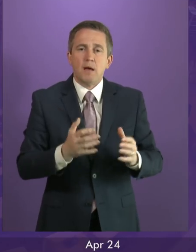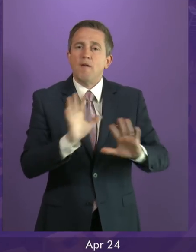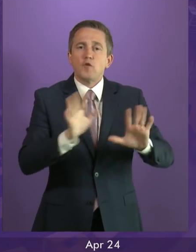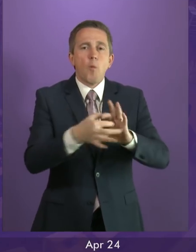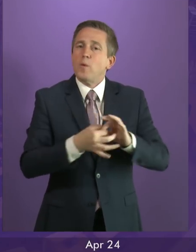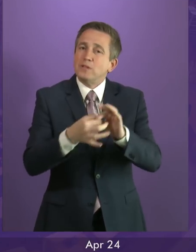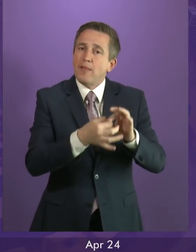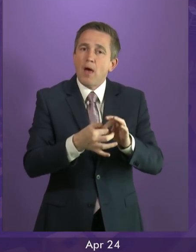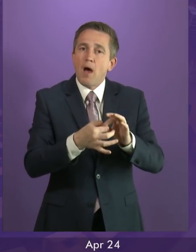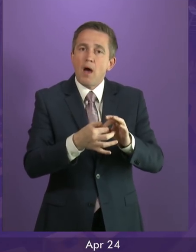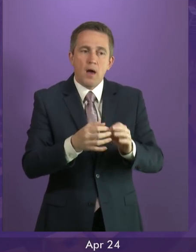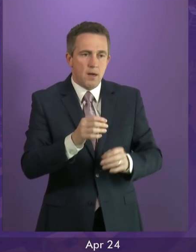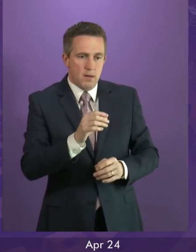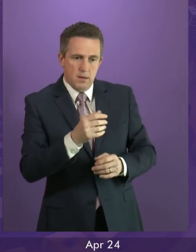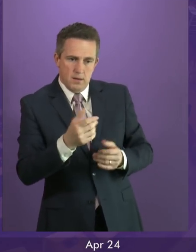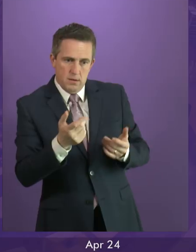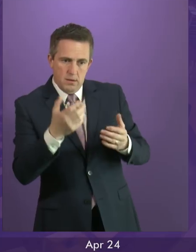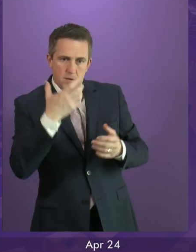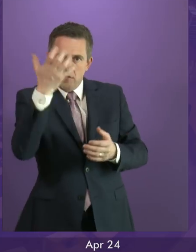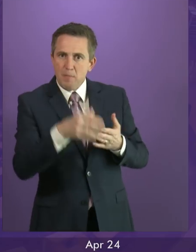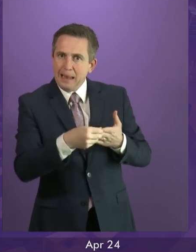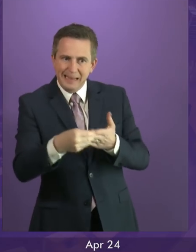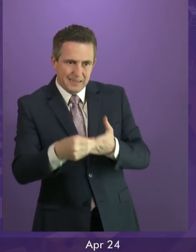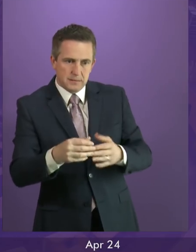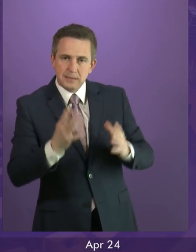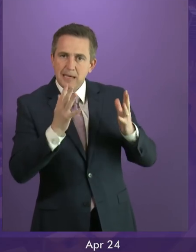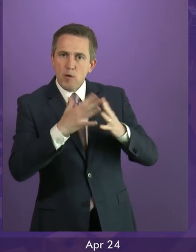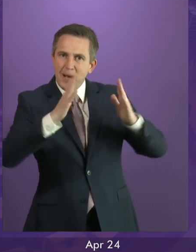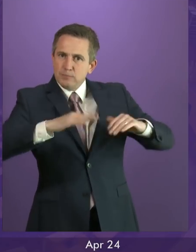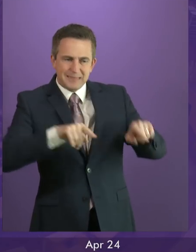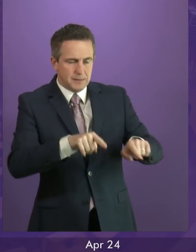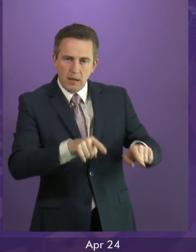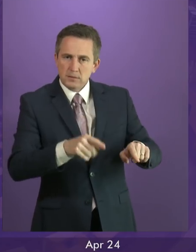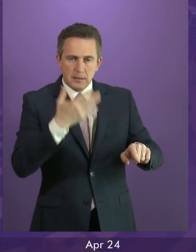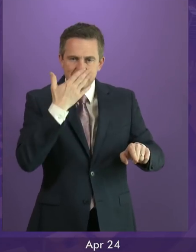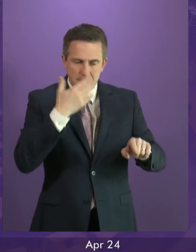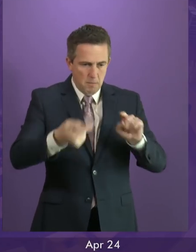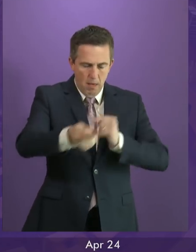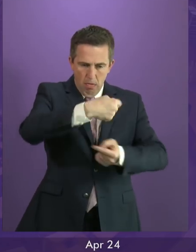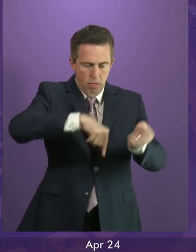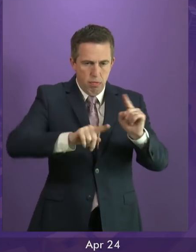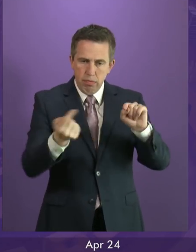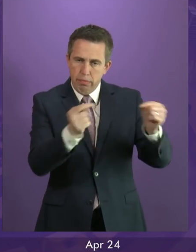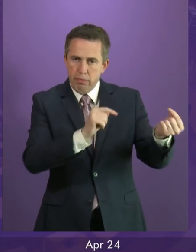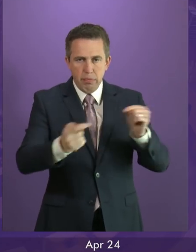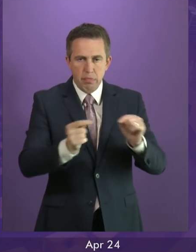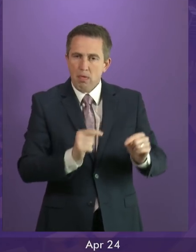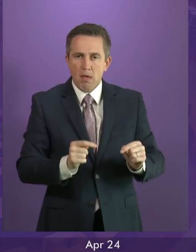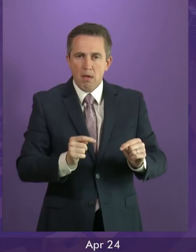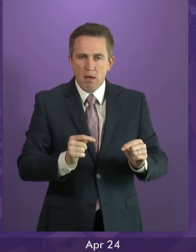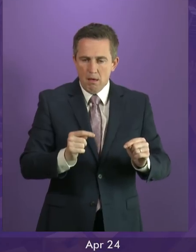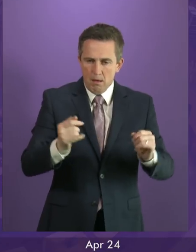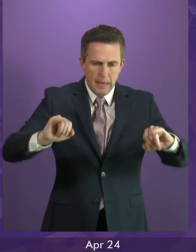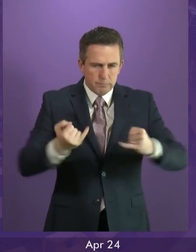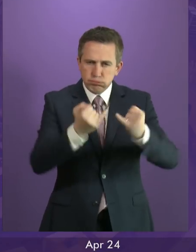When leaders take a my way or the highway approach and when so many red lines and inflexible preconditions are set